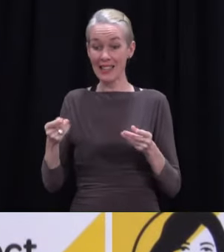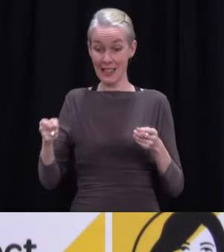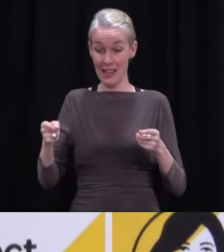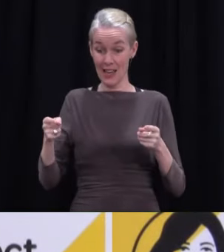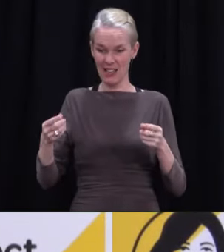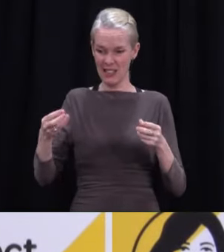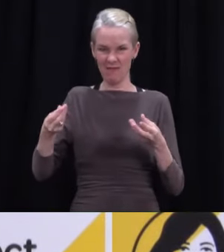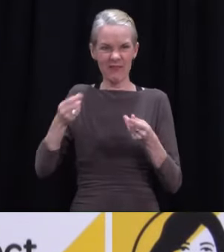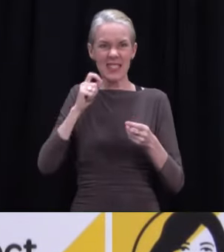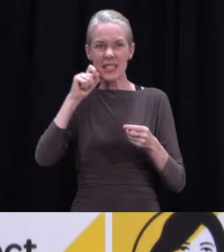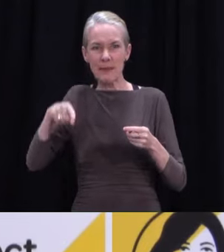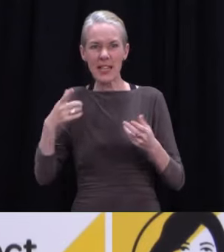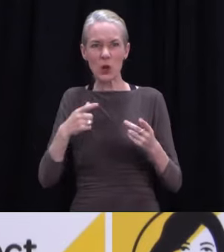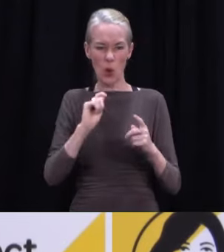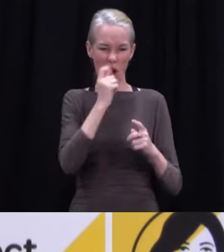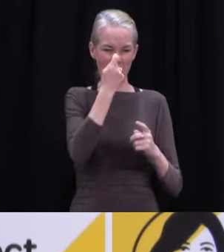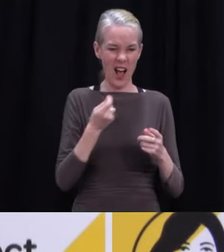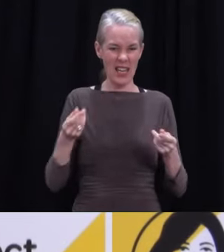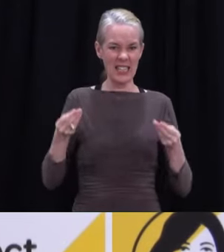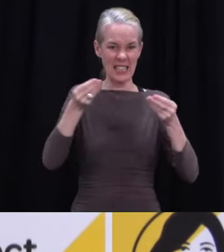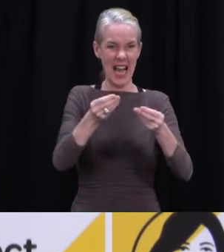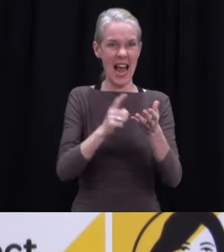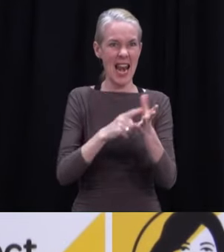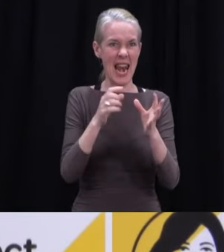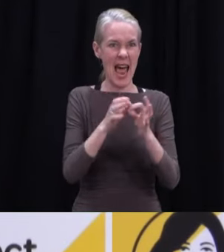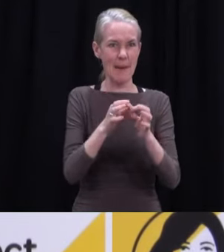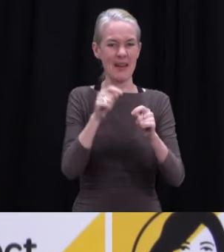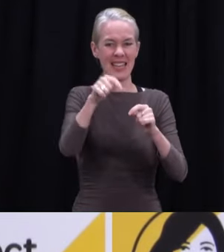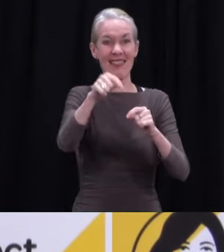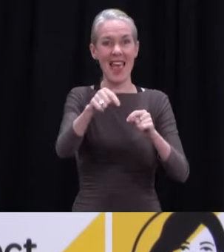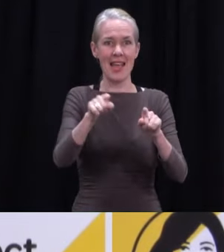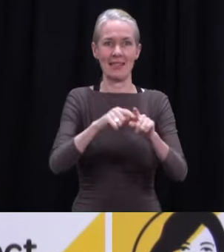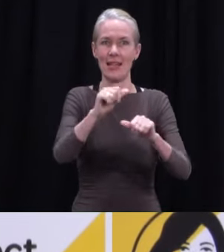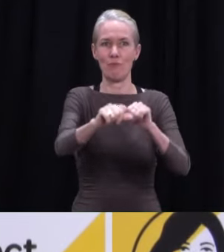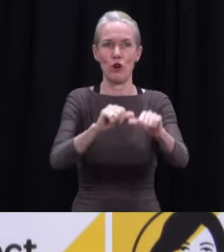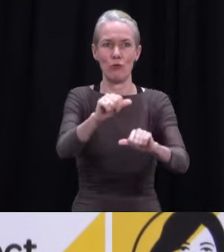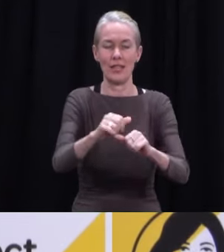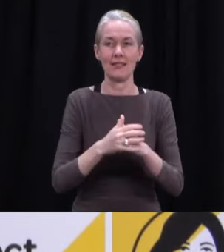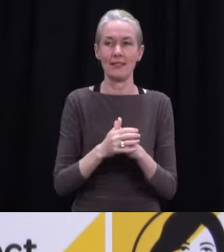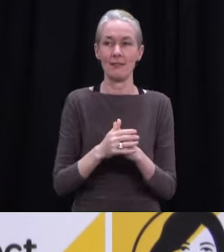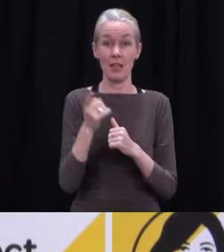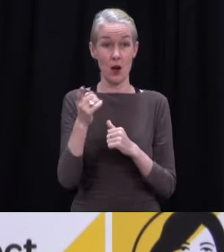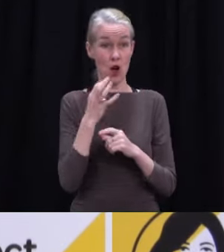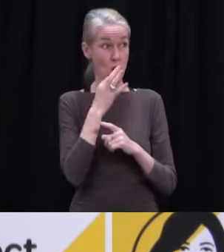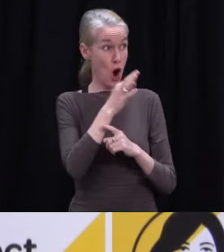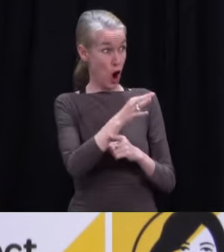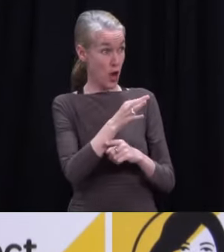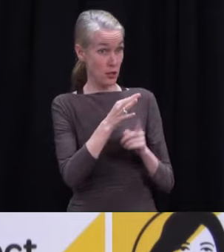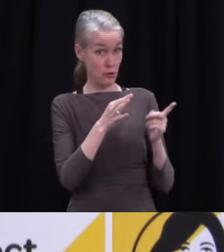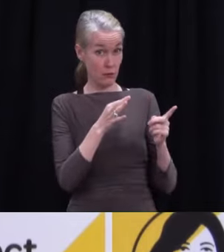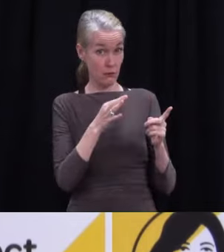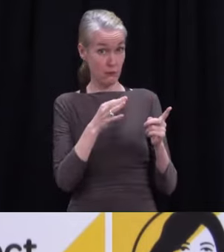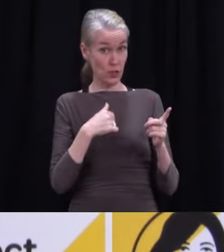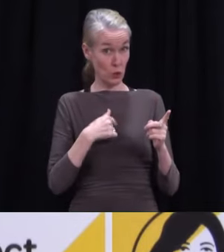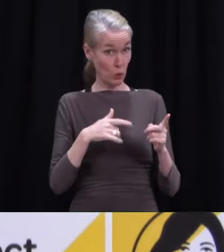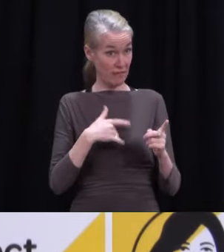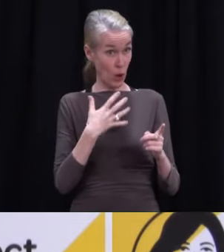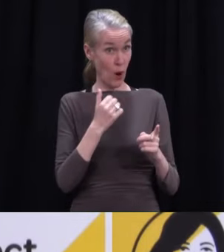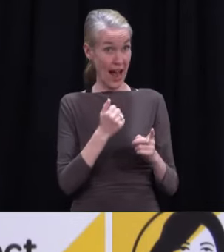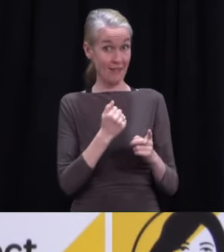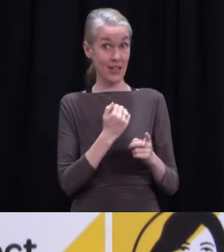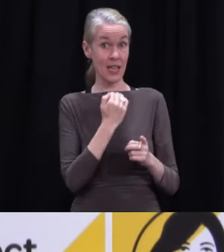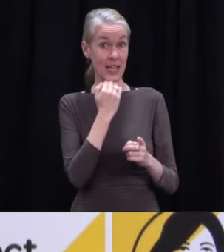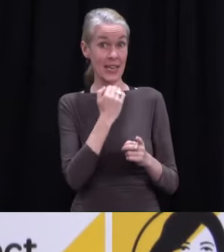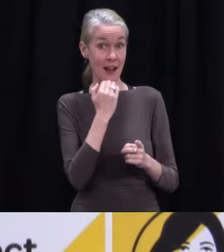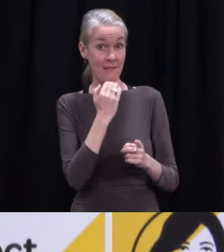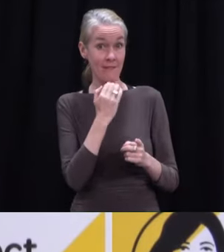of that, are there no capacity constraints about ramping up saliva testing? There are no capacity constraints with